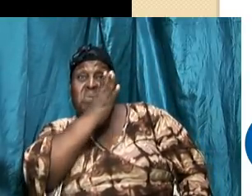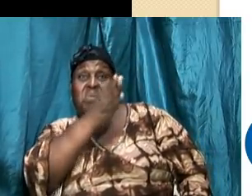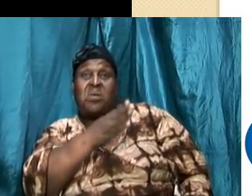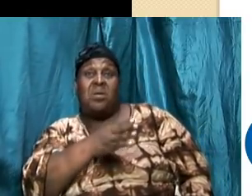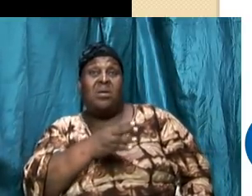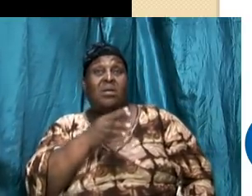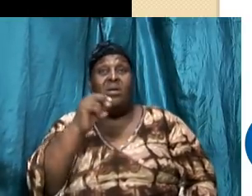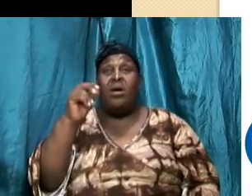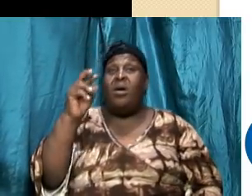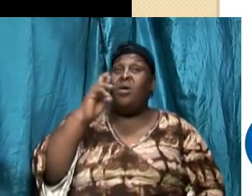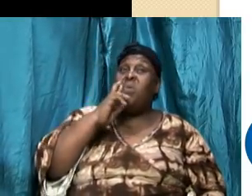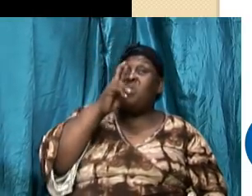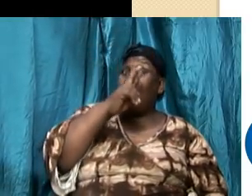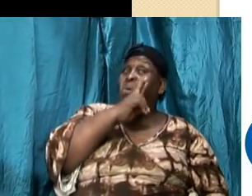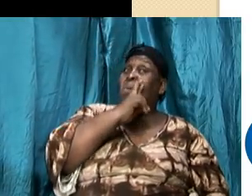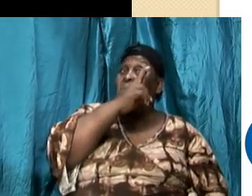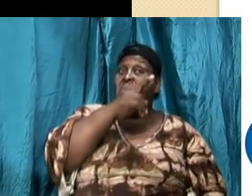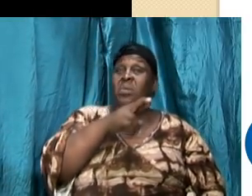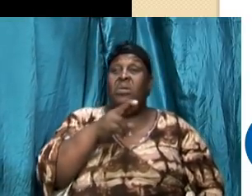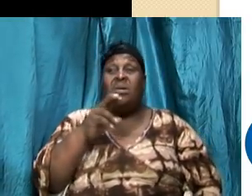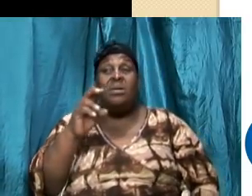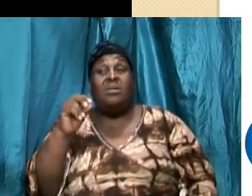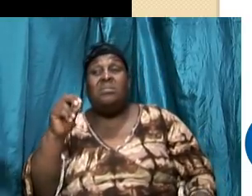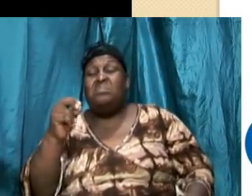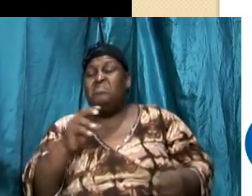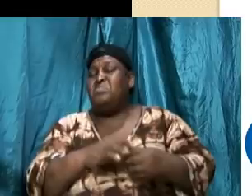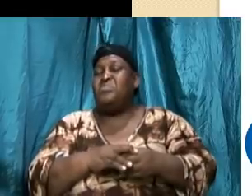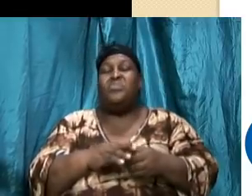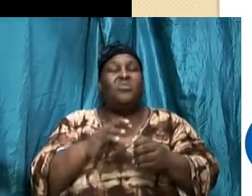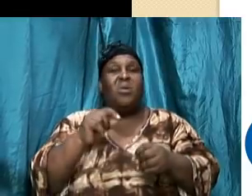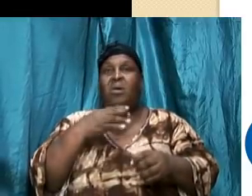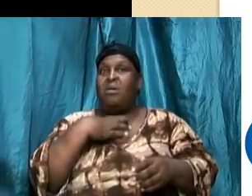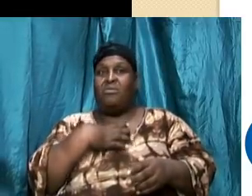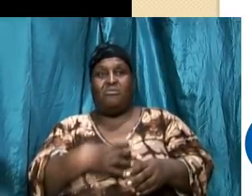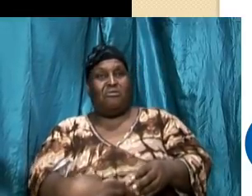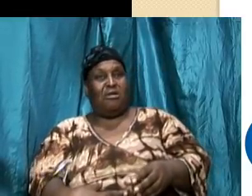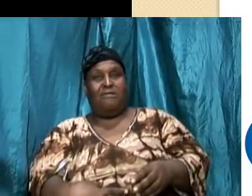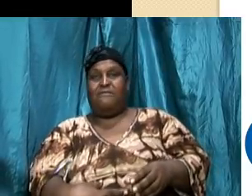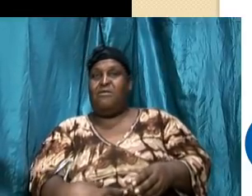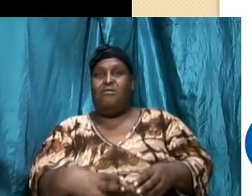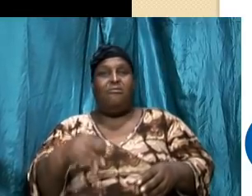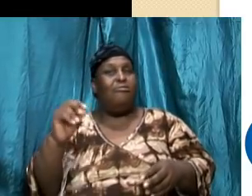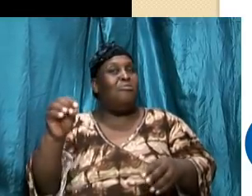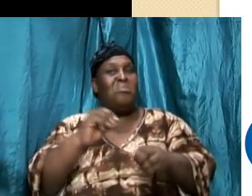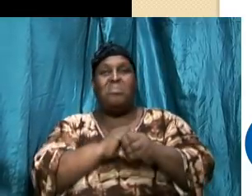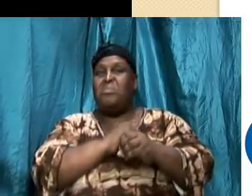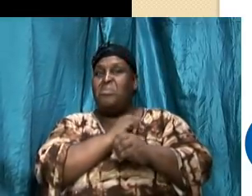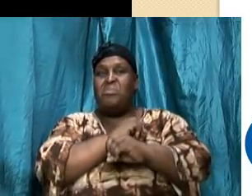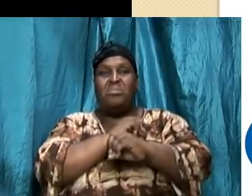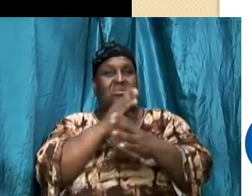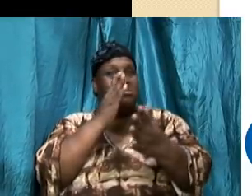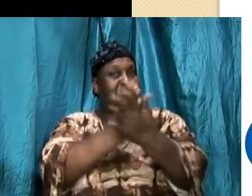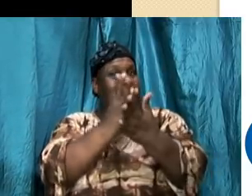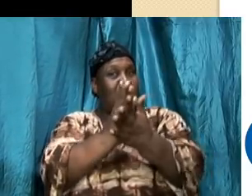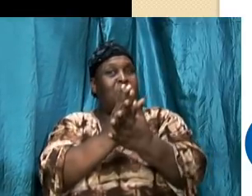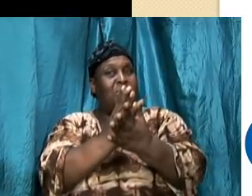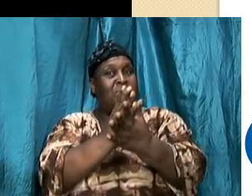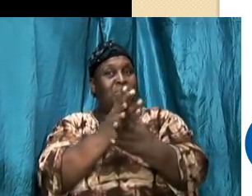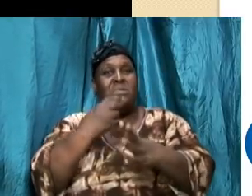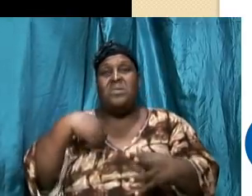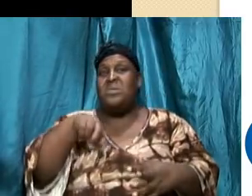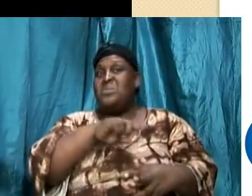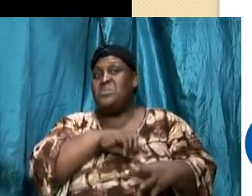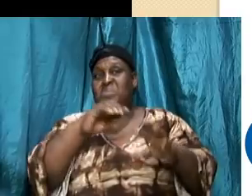taste the appetite for those things went right and we can understand that